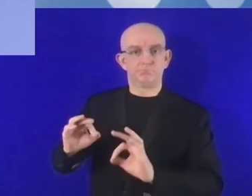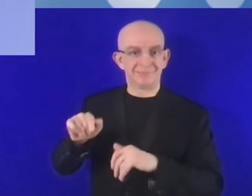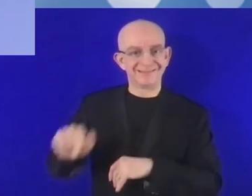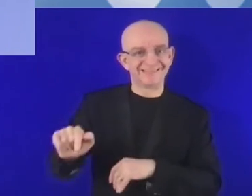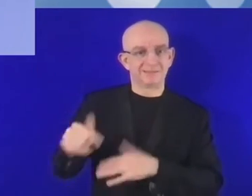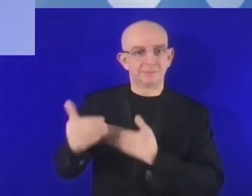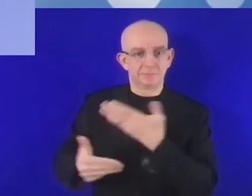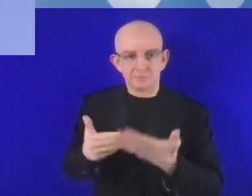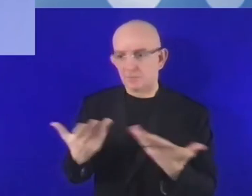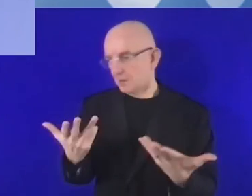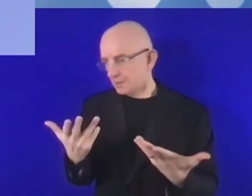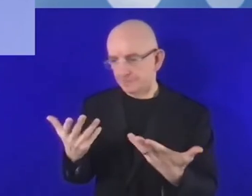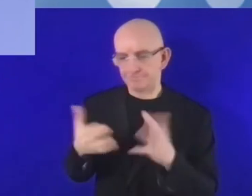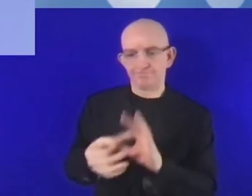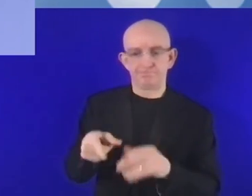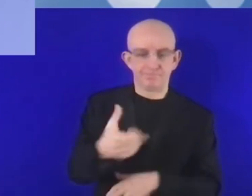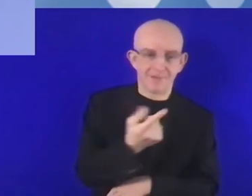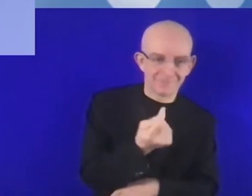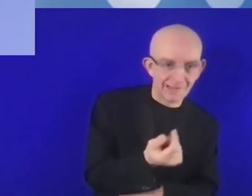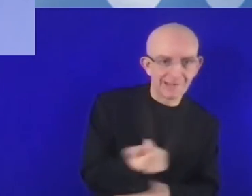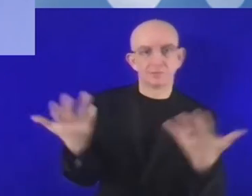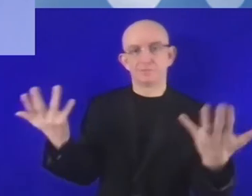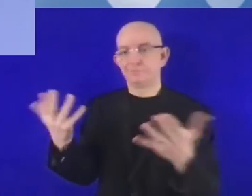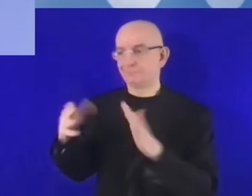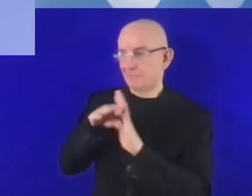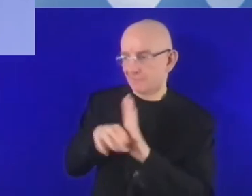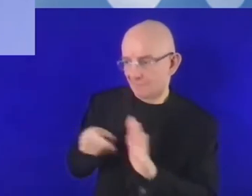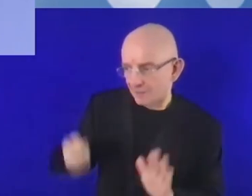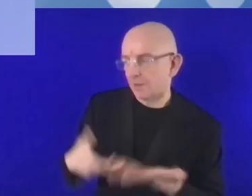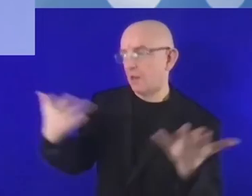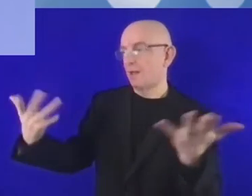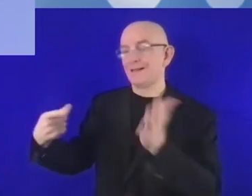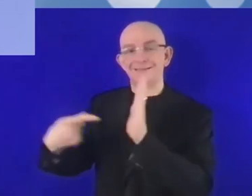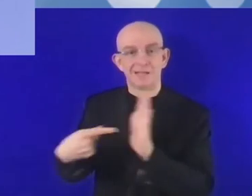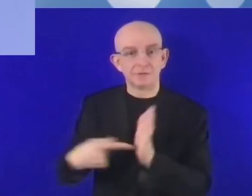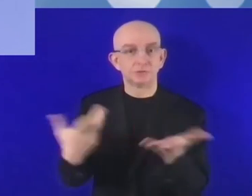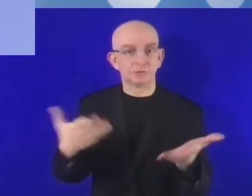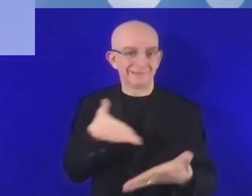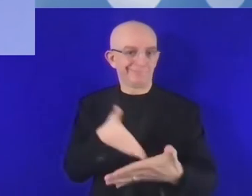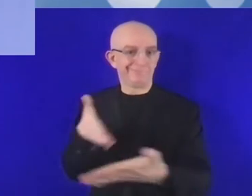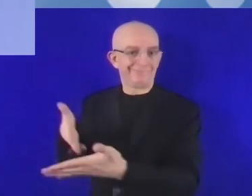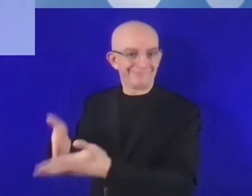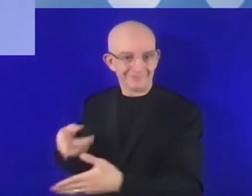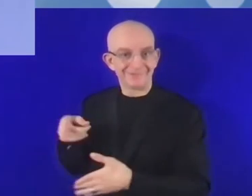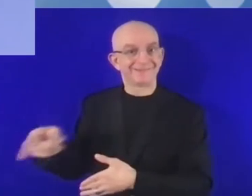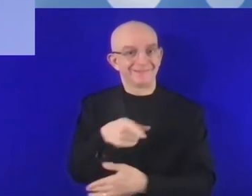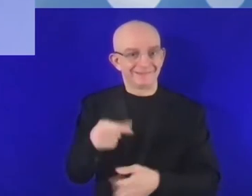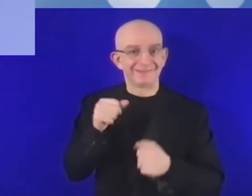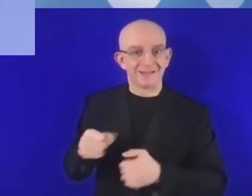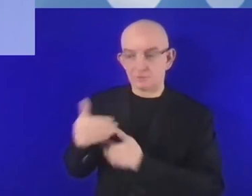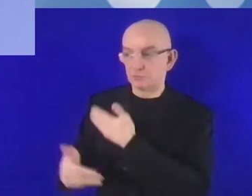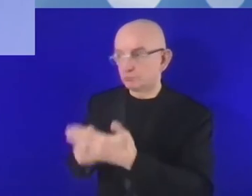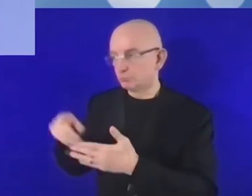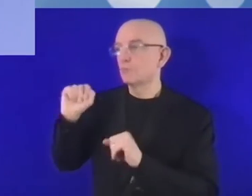their dreams. So another critical factor I would like to mention here is the data